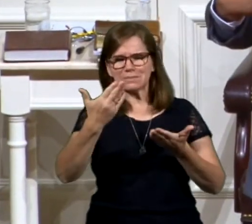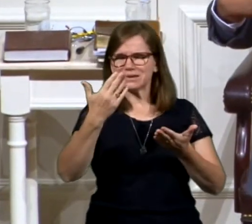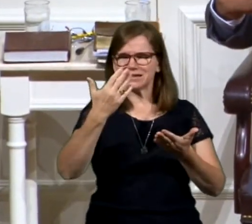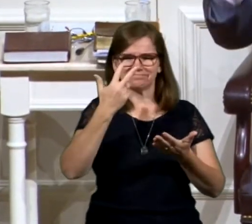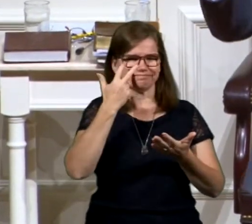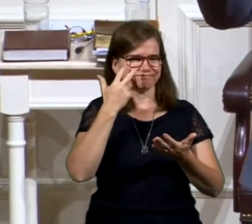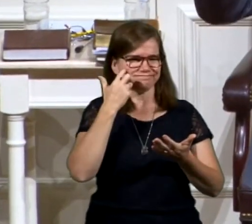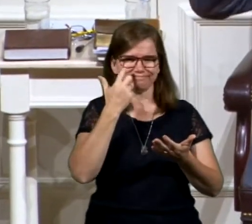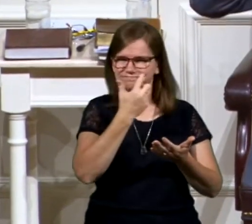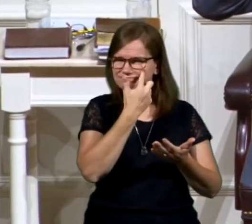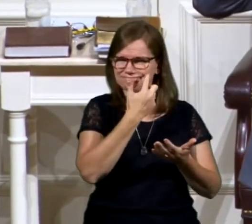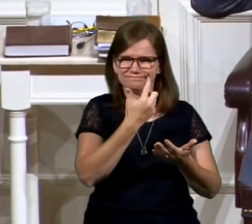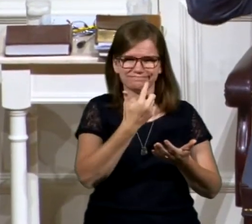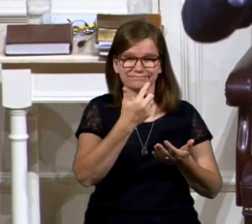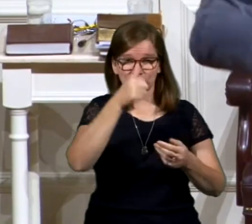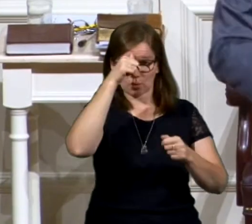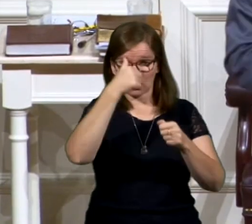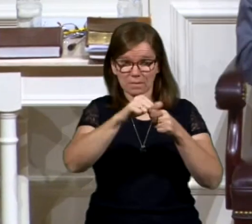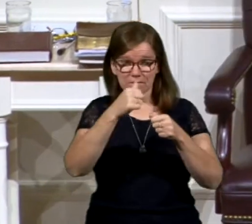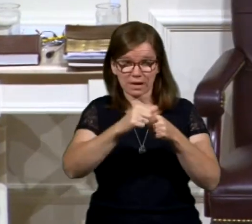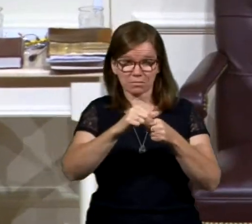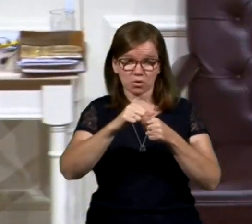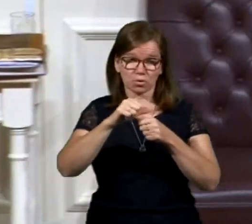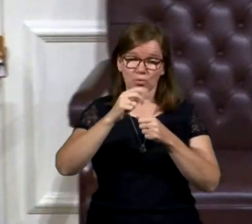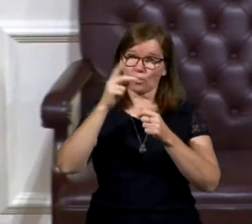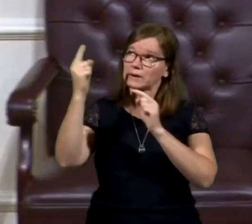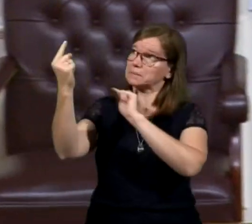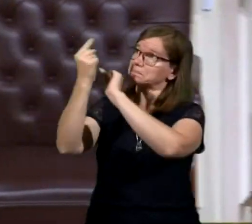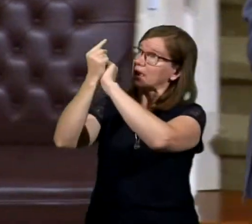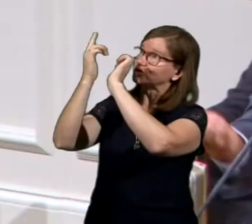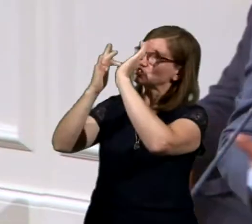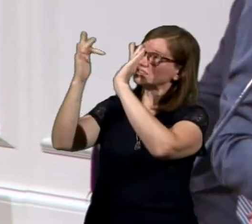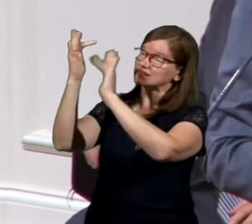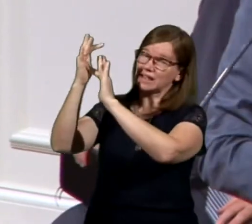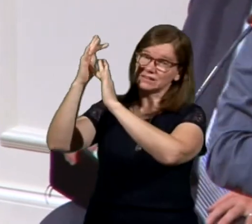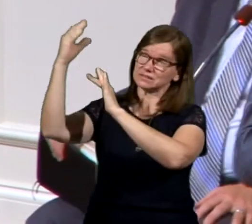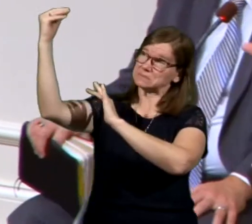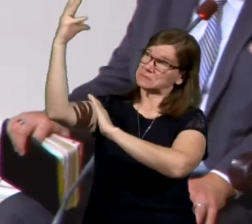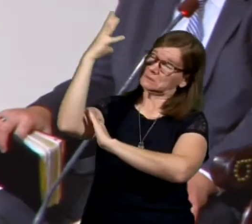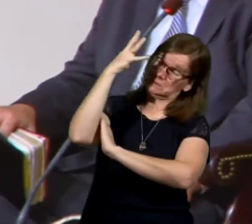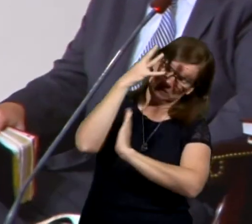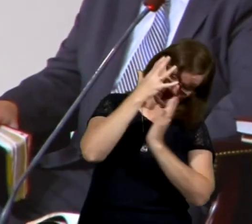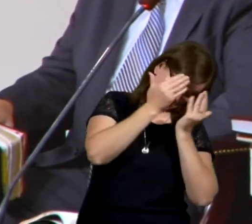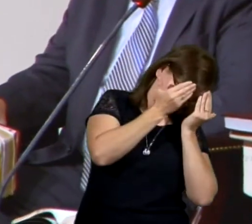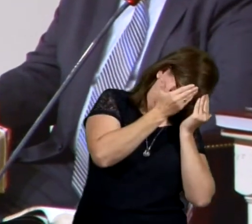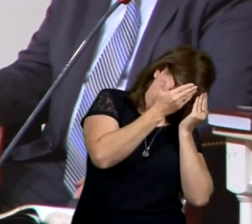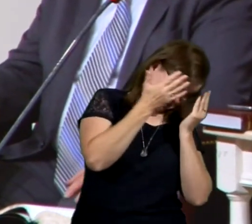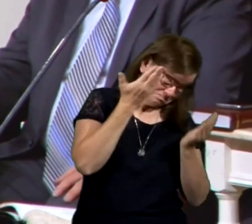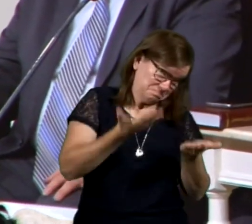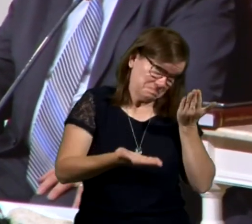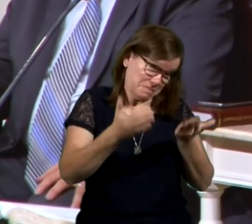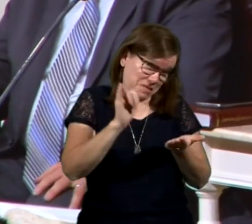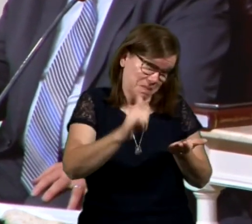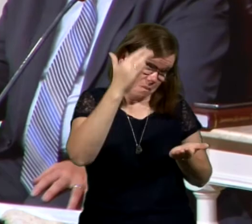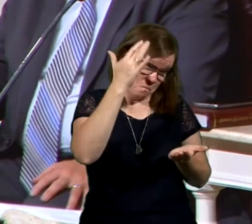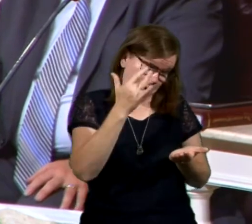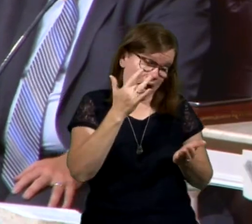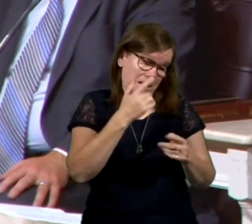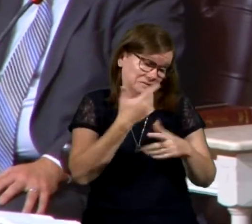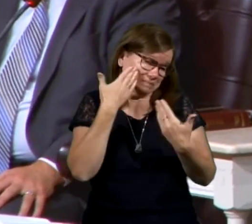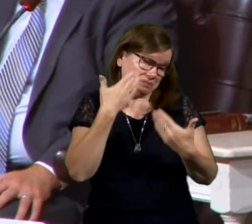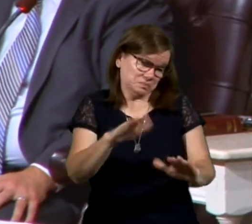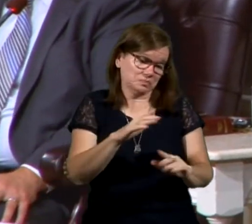Jesus, he was blinded on the road to Damascus. Might have been from that. Might have been a genetic thing. But we believe he had bad eyesight.